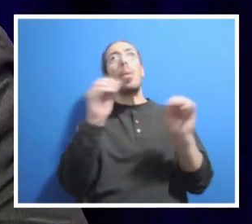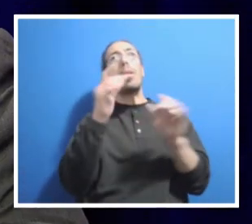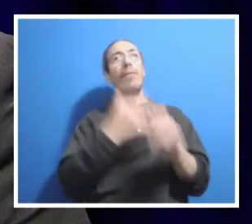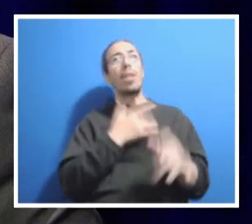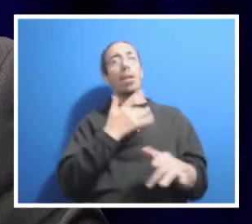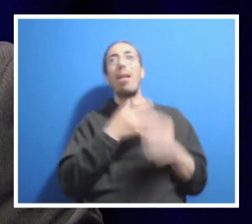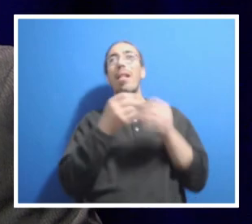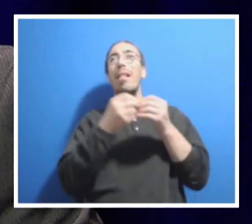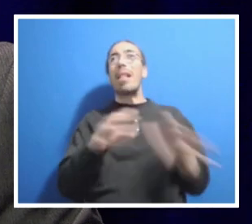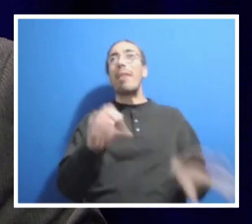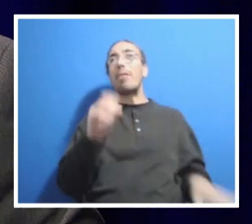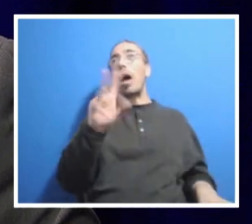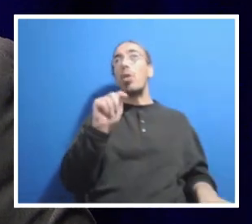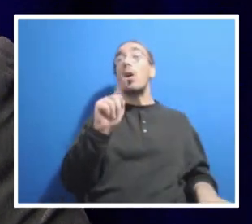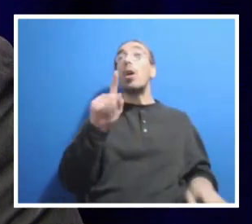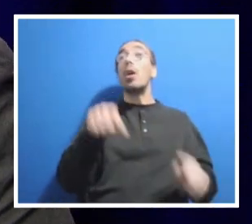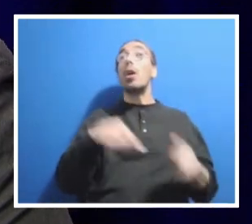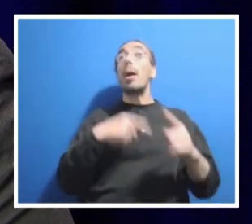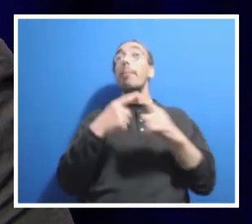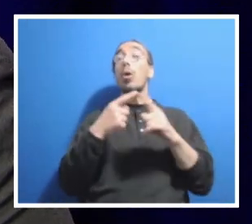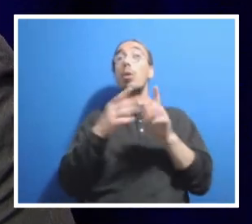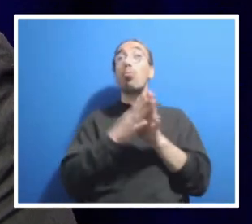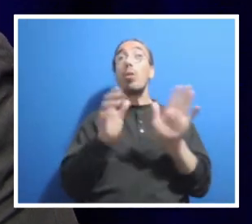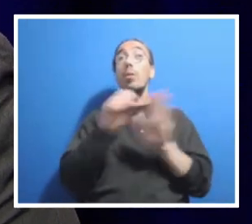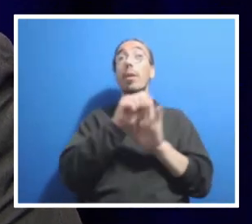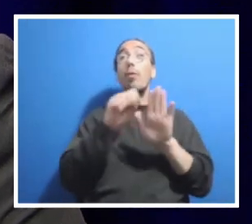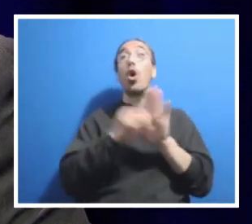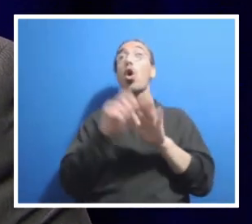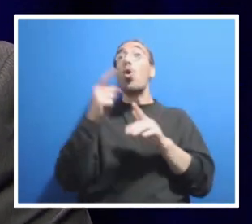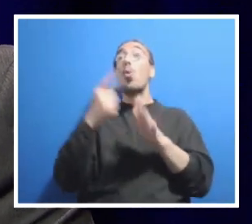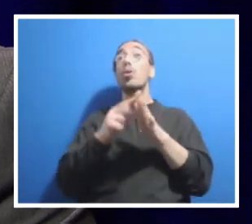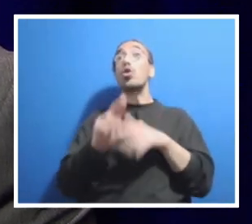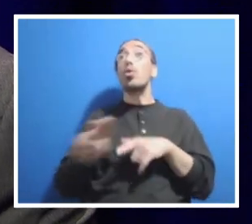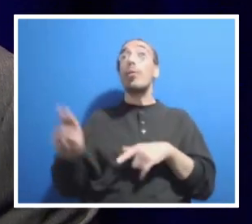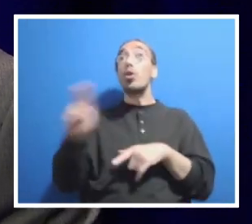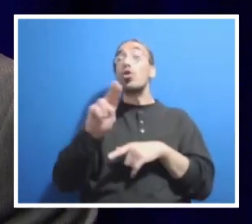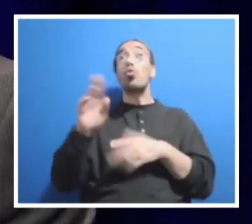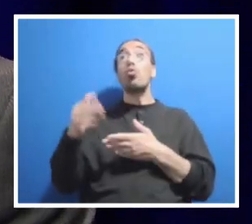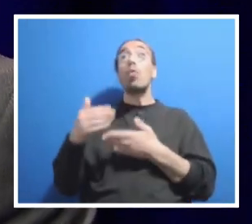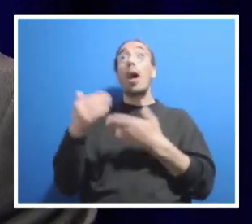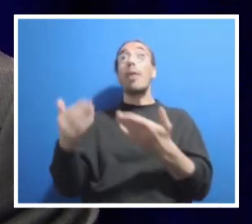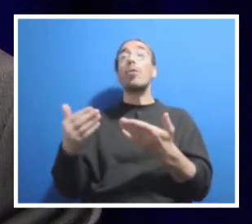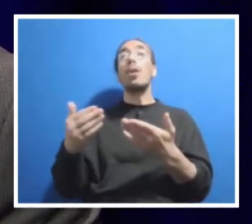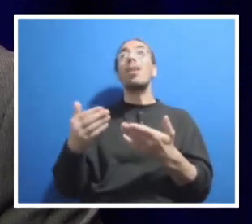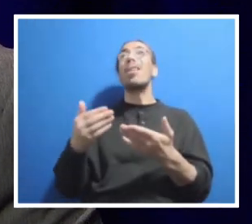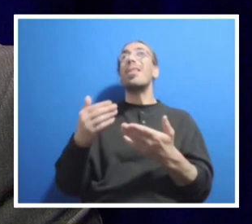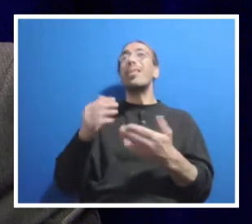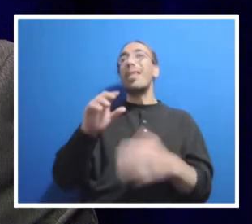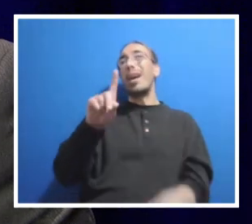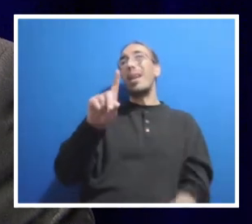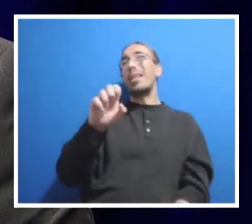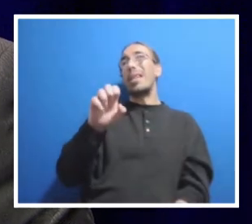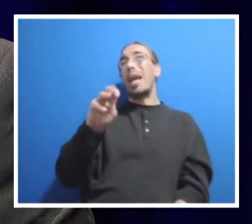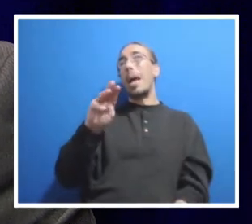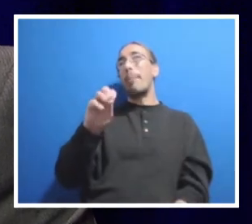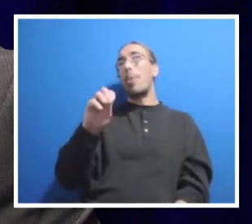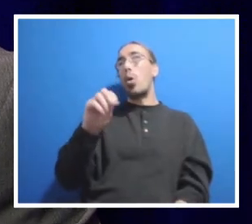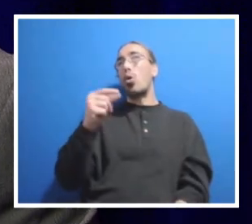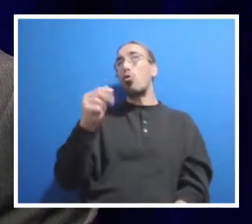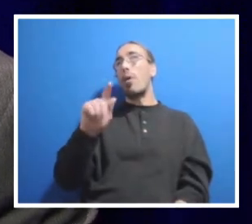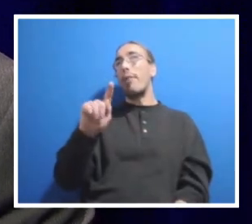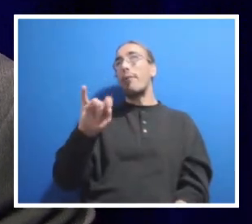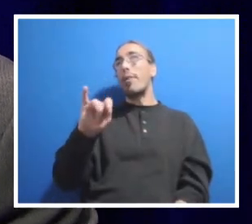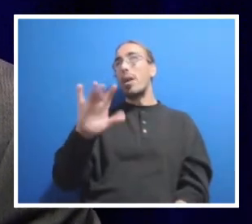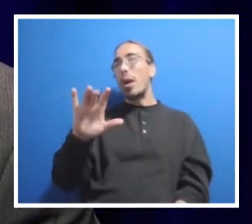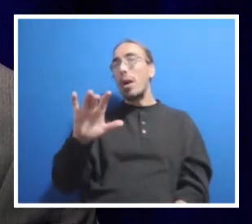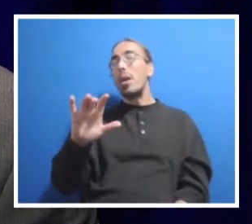entire broad state, what is the university doing to address the demographic shift? And how can we attract people when Pennsylvania